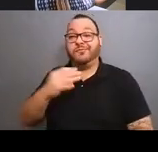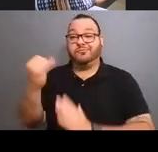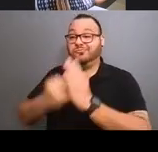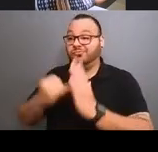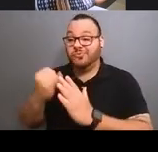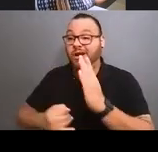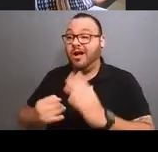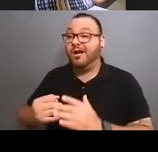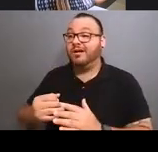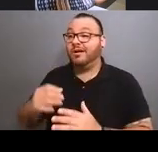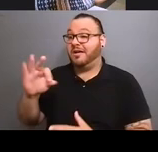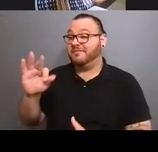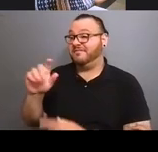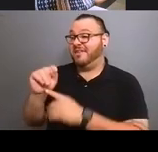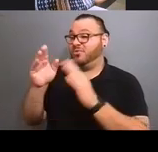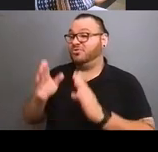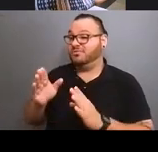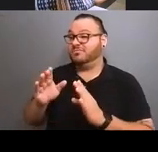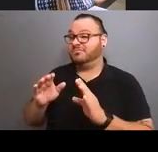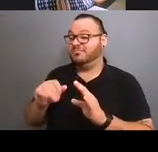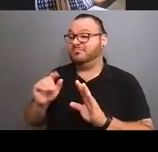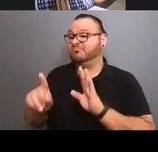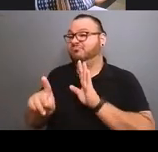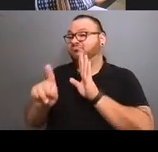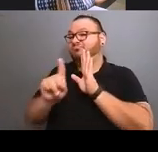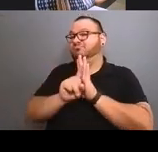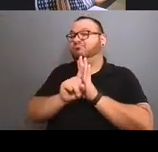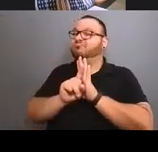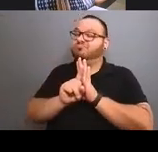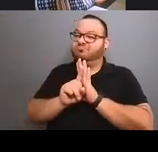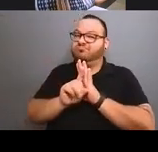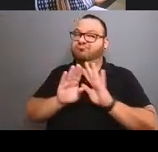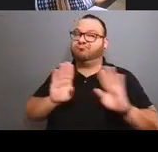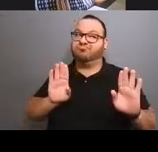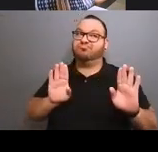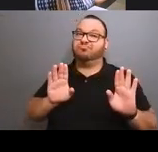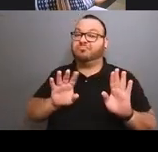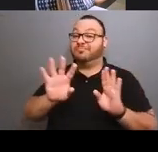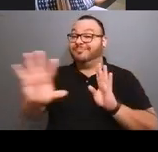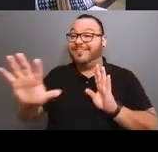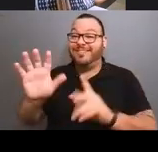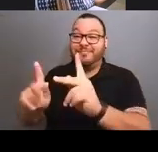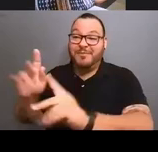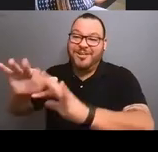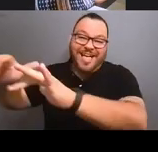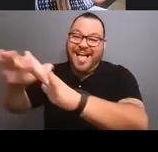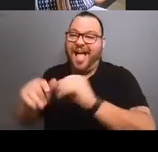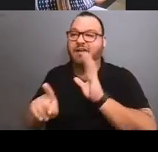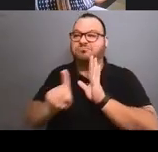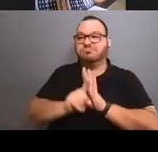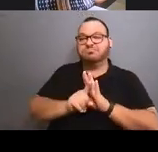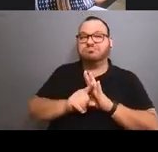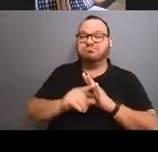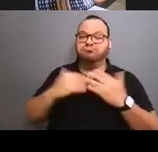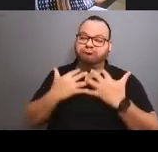as a wallflower in the back with no one paying any attention to them. So those kinds of